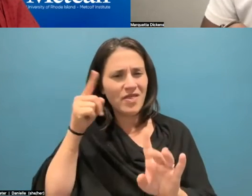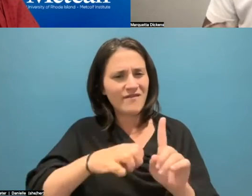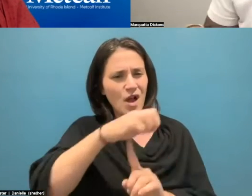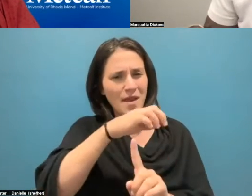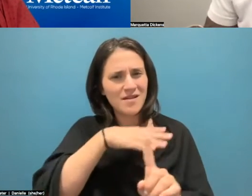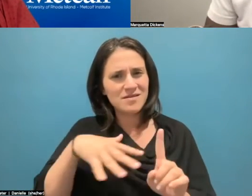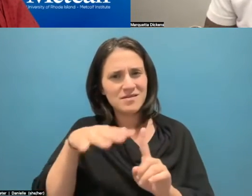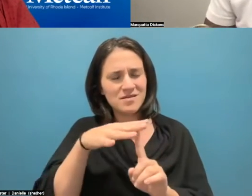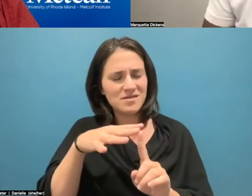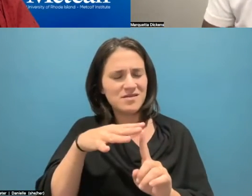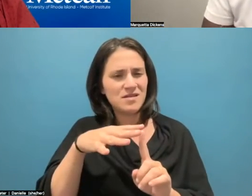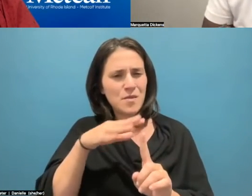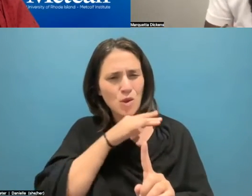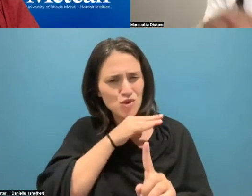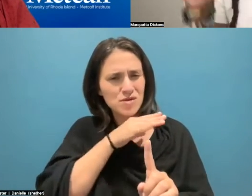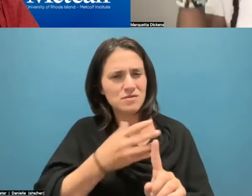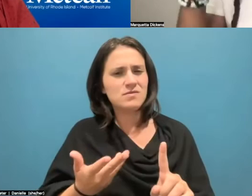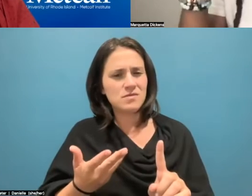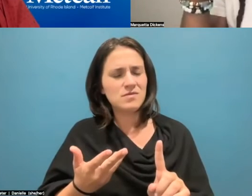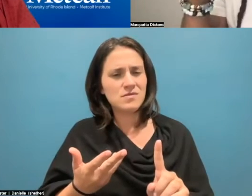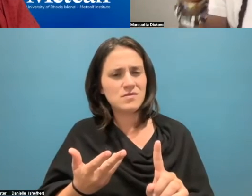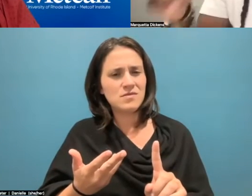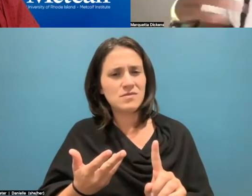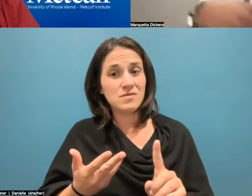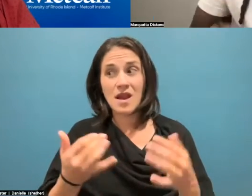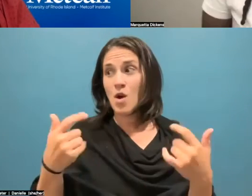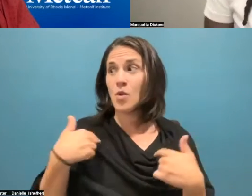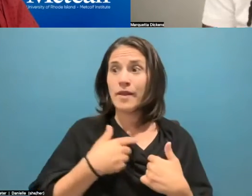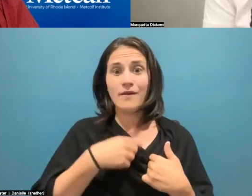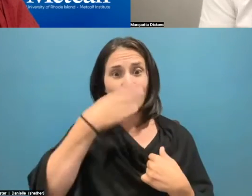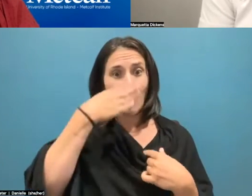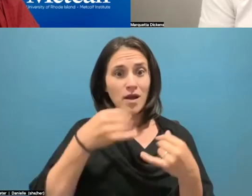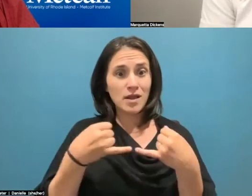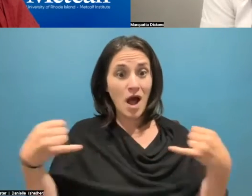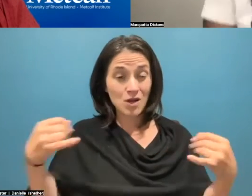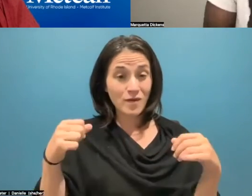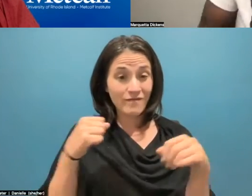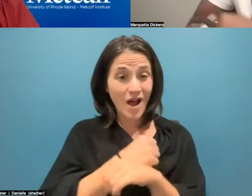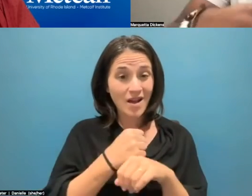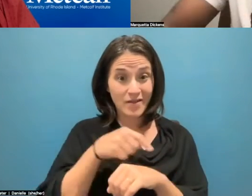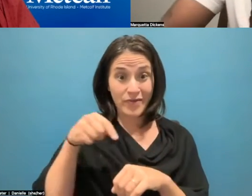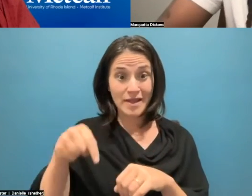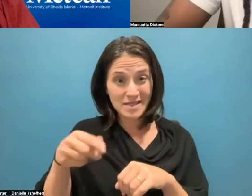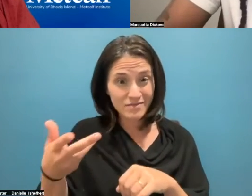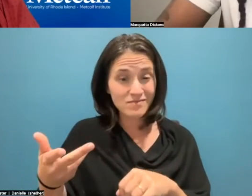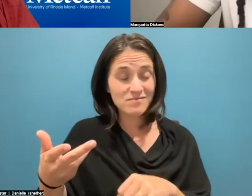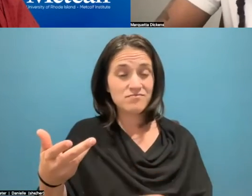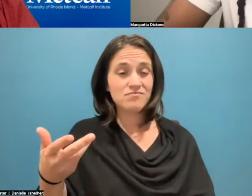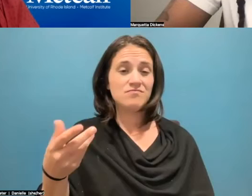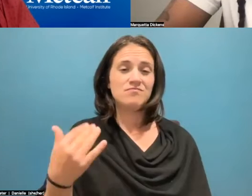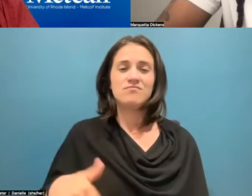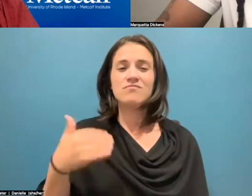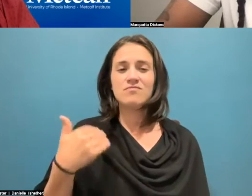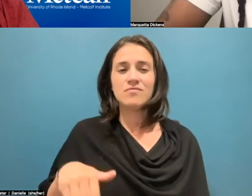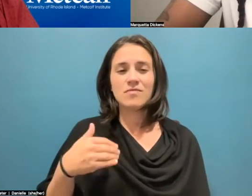endured 400 years ago. And now we have to be the front line to fight this battle. And so those are the things